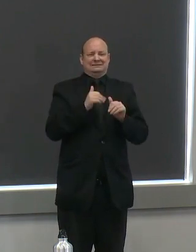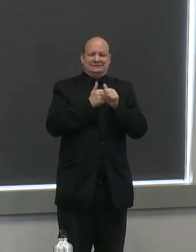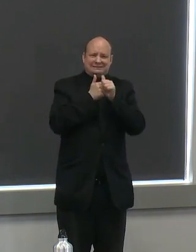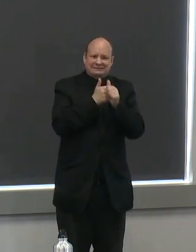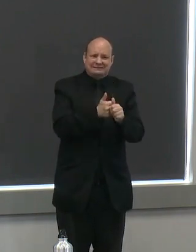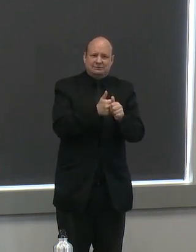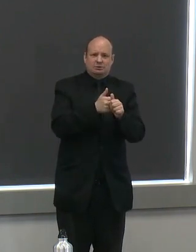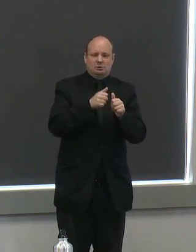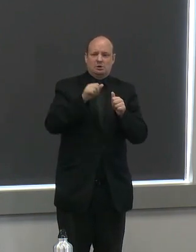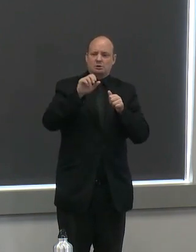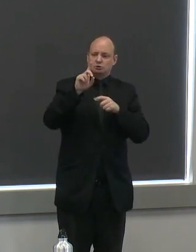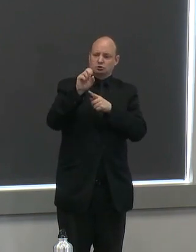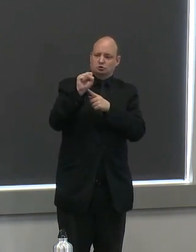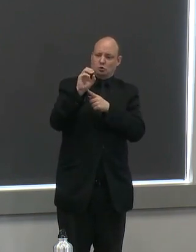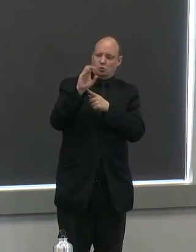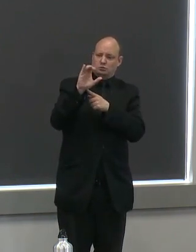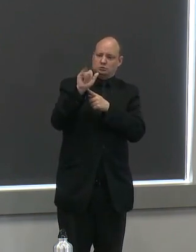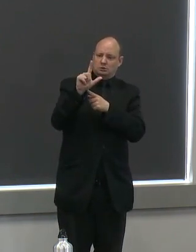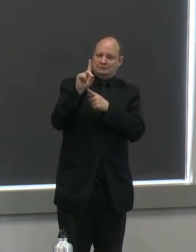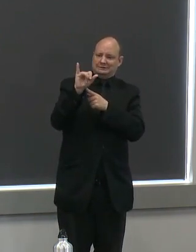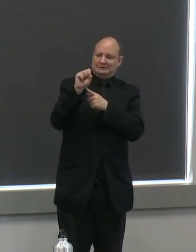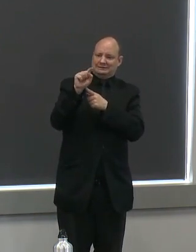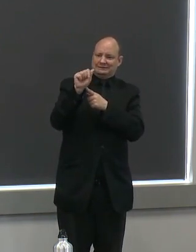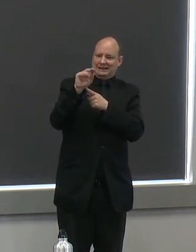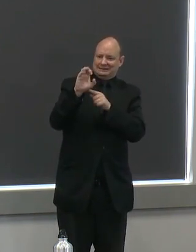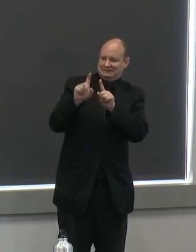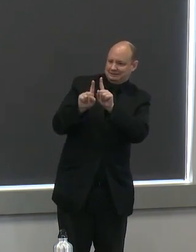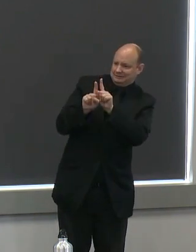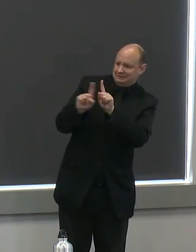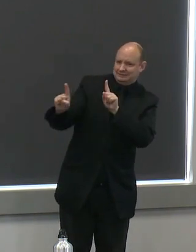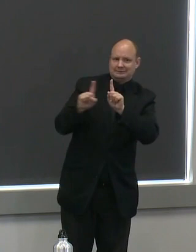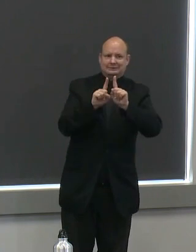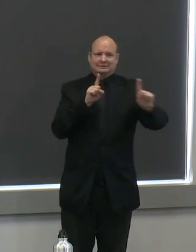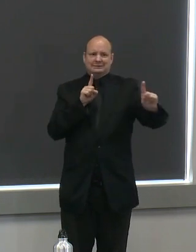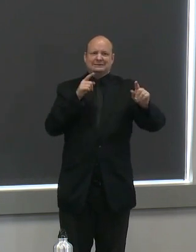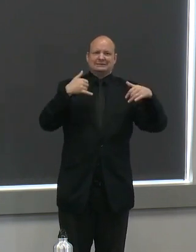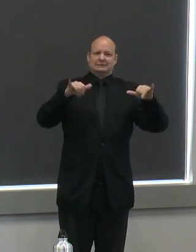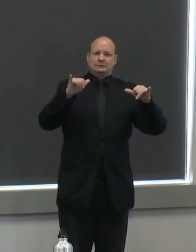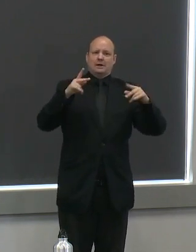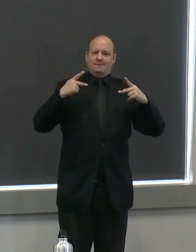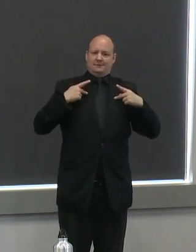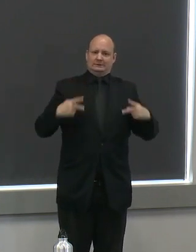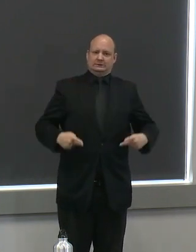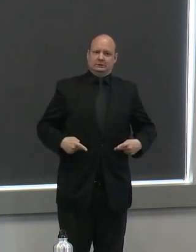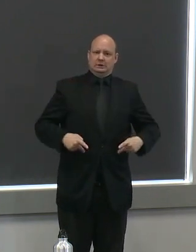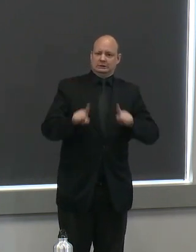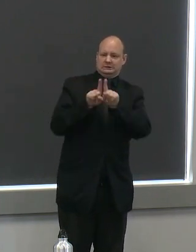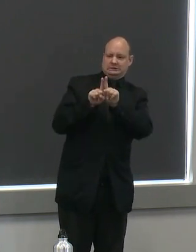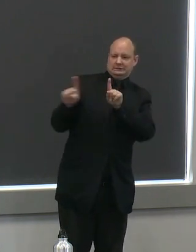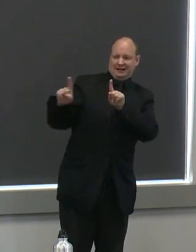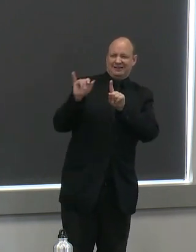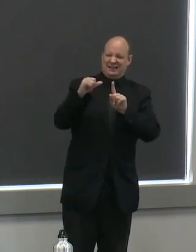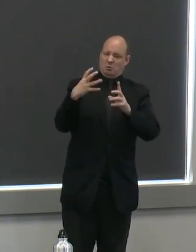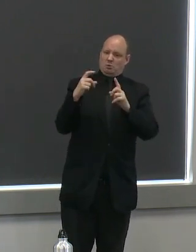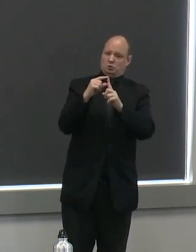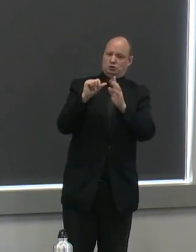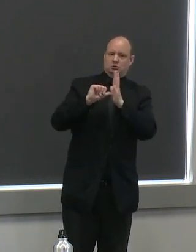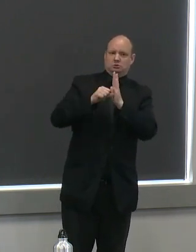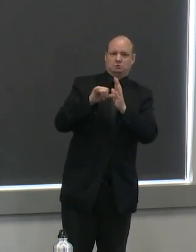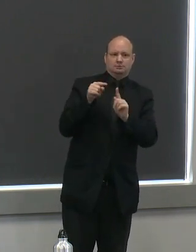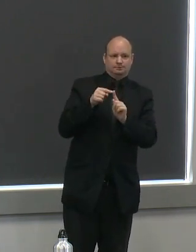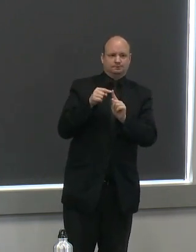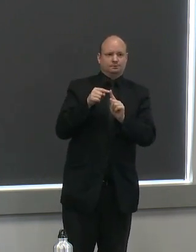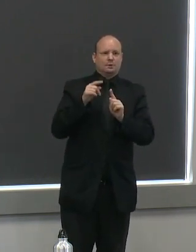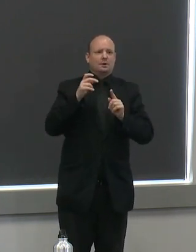distancing which we are now calling physical distancing um we are obviously uh asking folks to wear